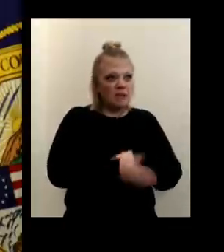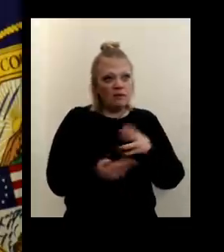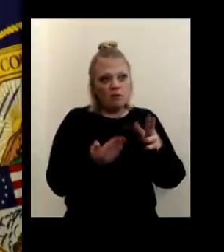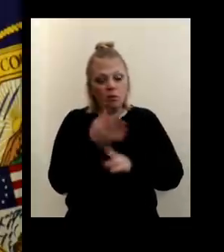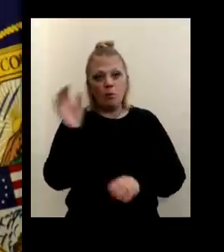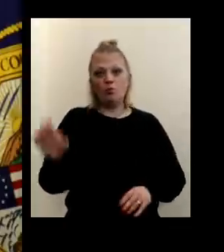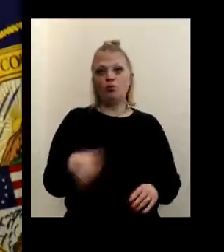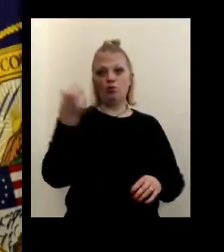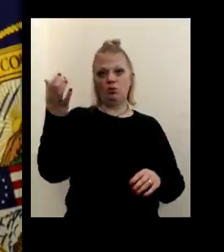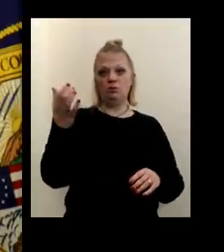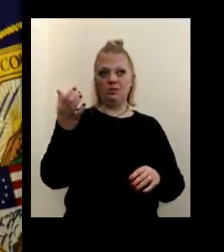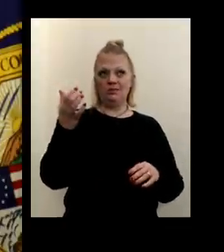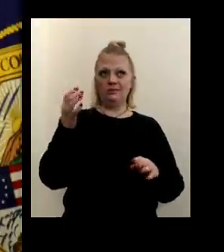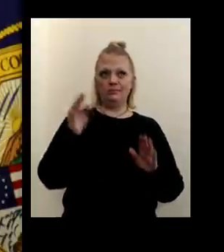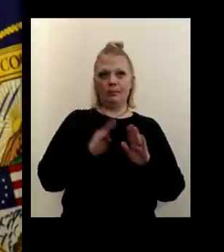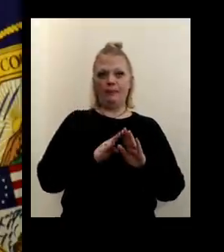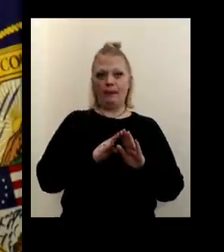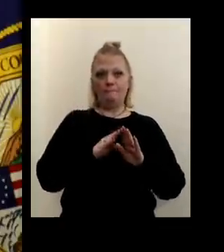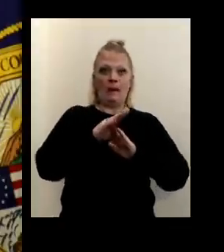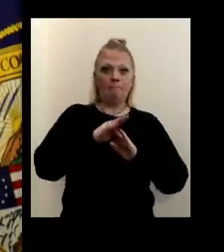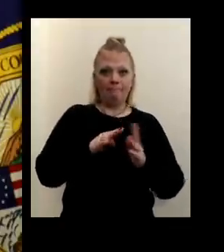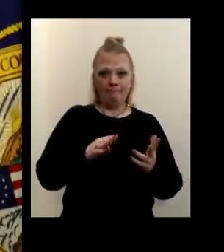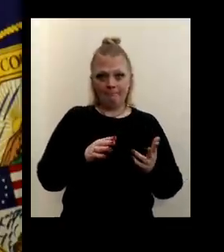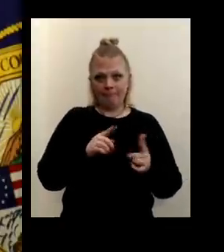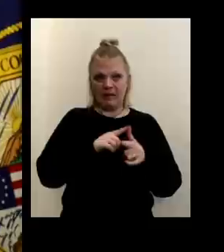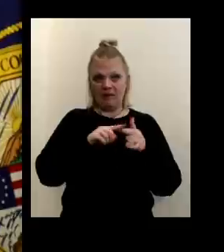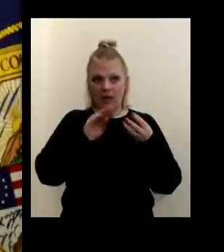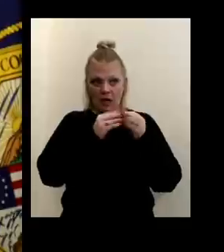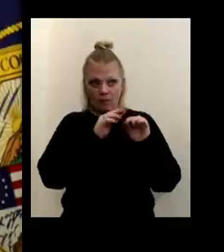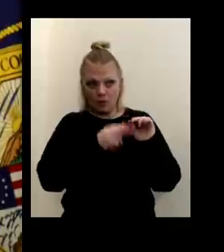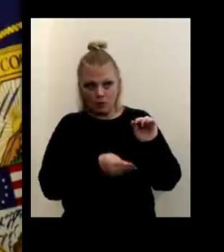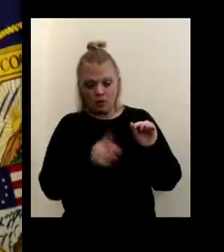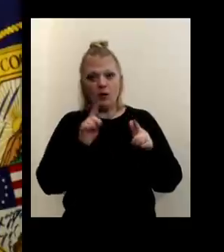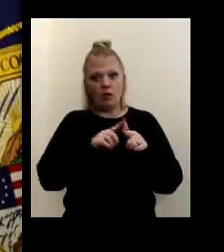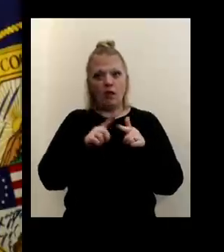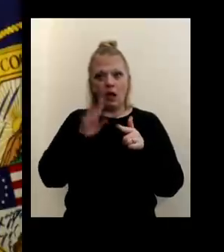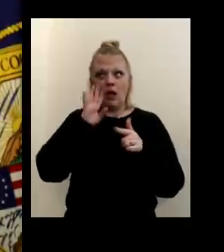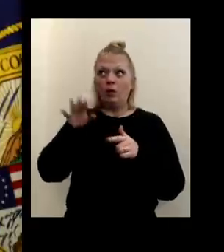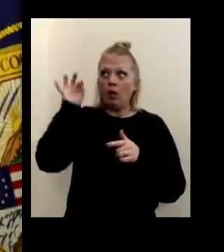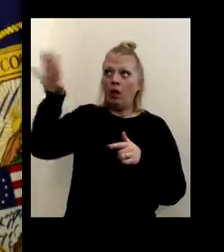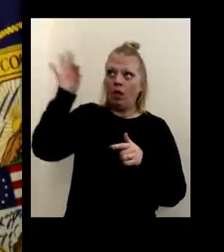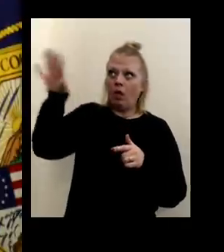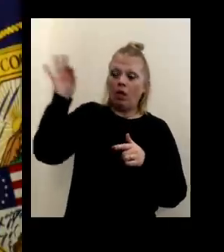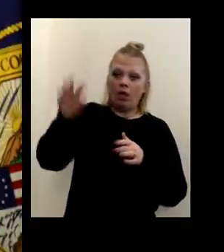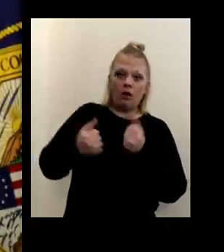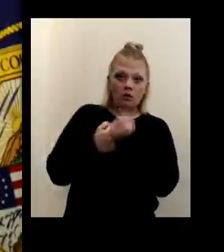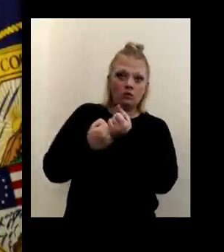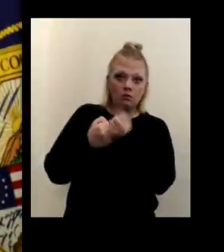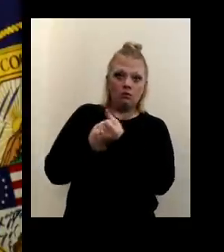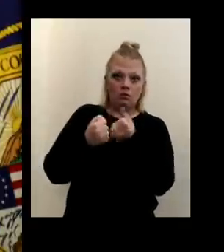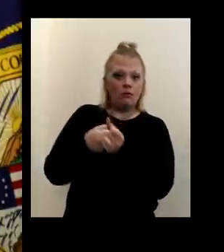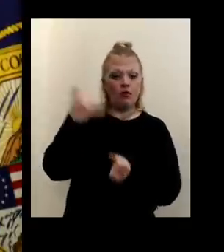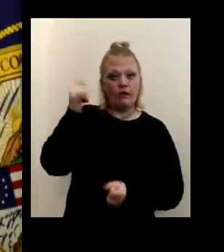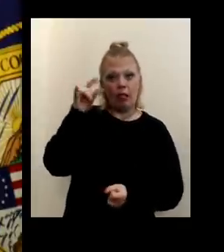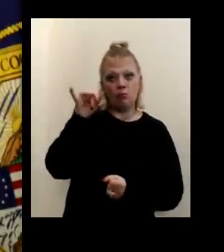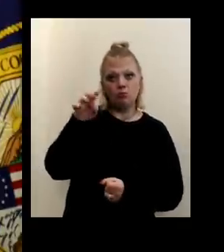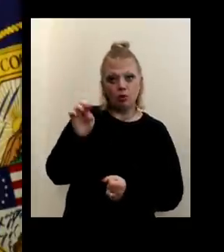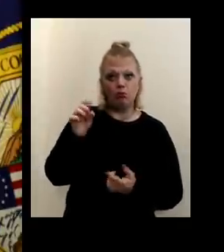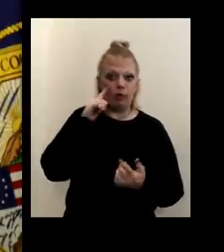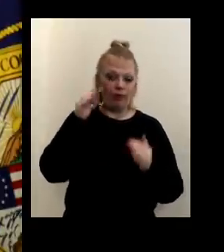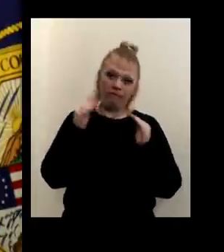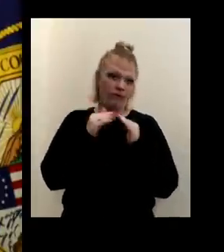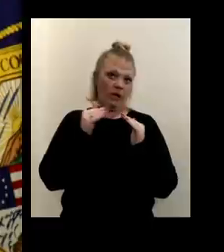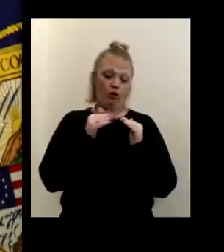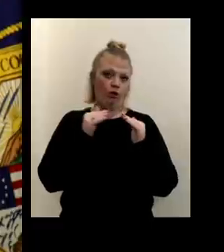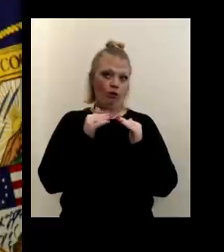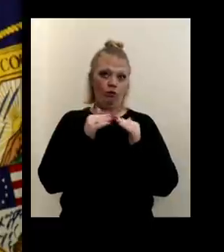Christmas bump, so to speak, that the numbers go down, I'm going to continue to advocate that we at least go back to the yellow zone. Uh, I think it's fair